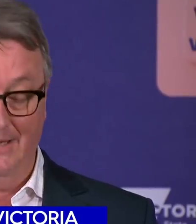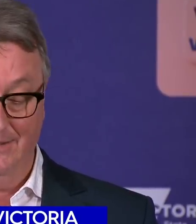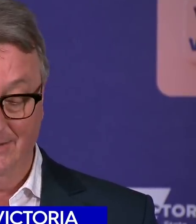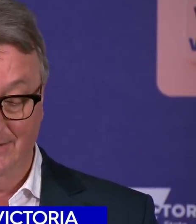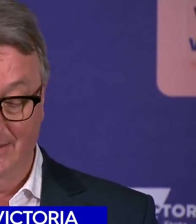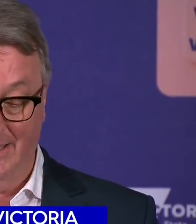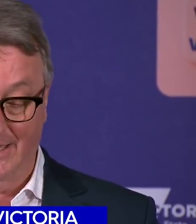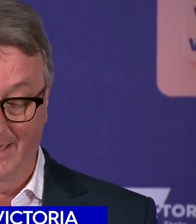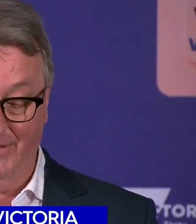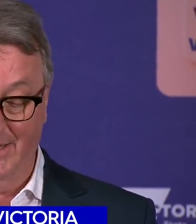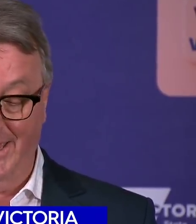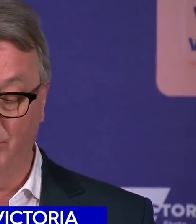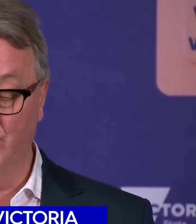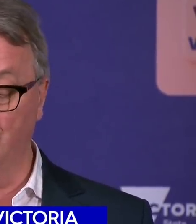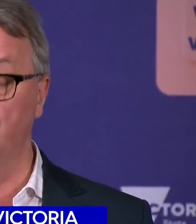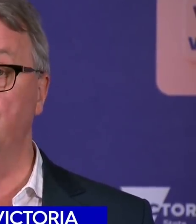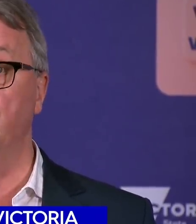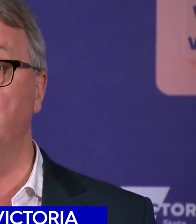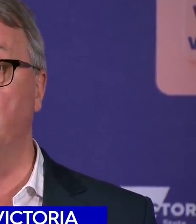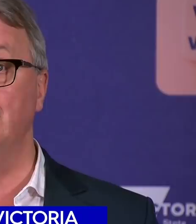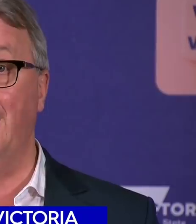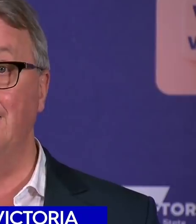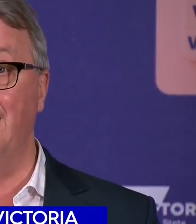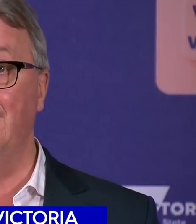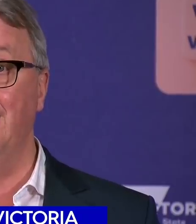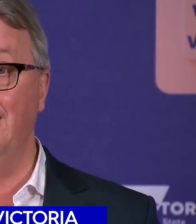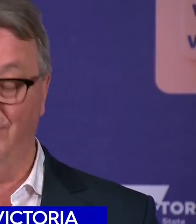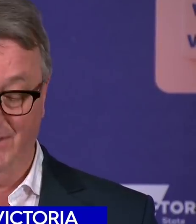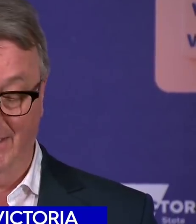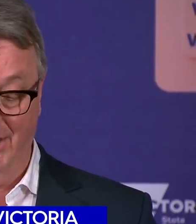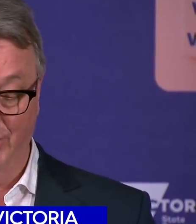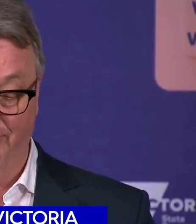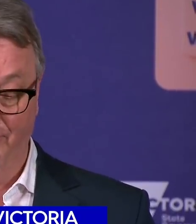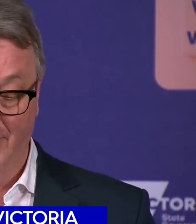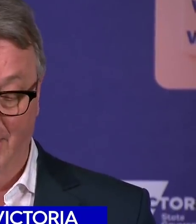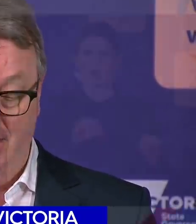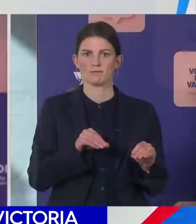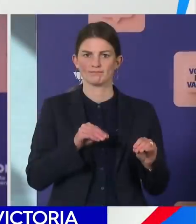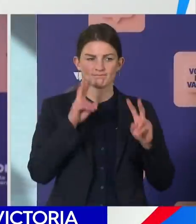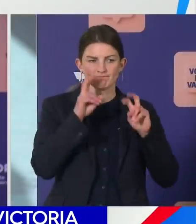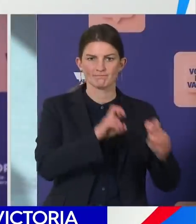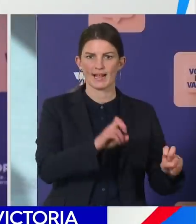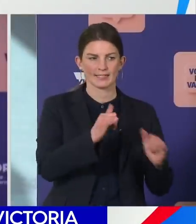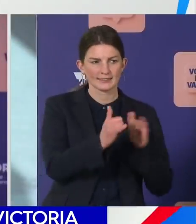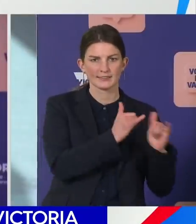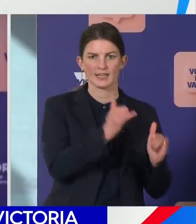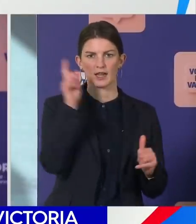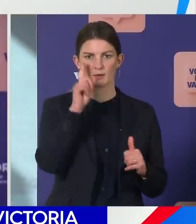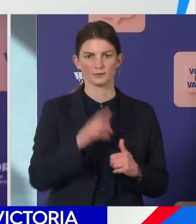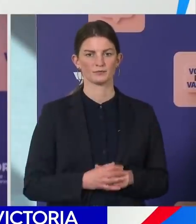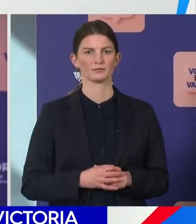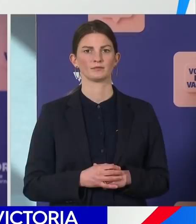cases having their acquisition source under investigation. 36